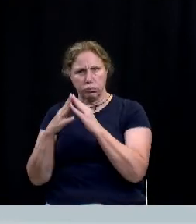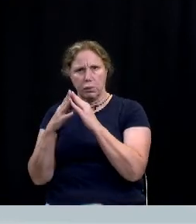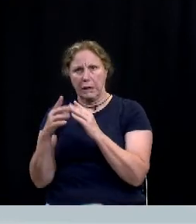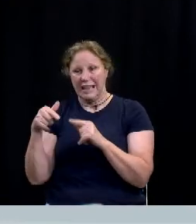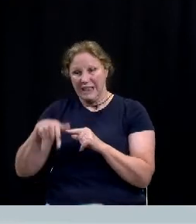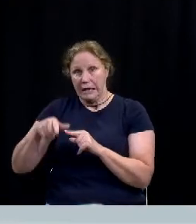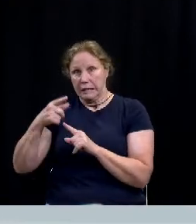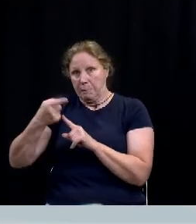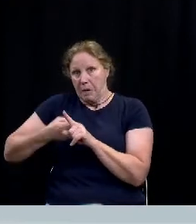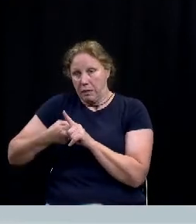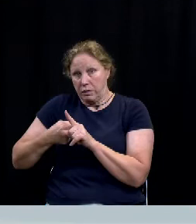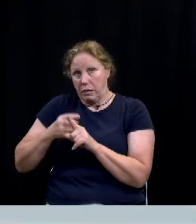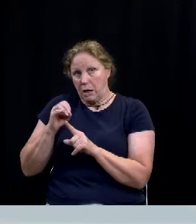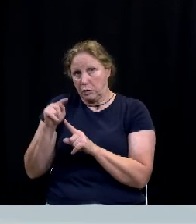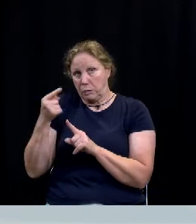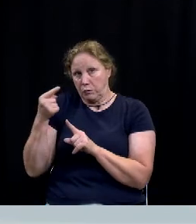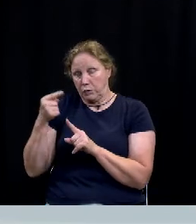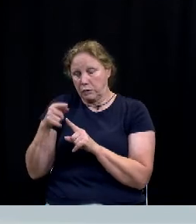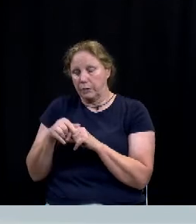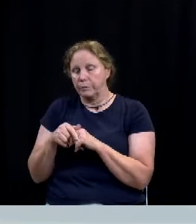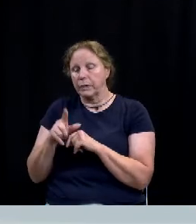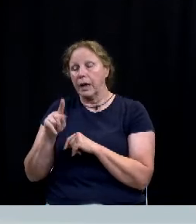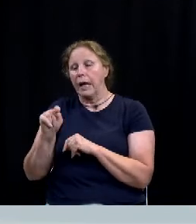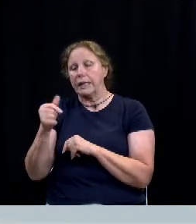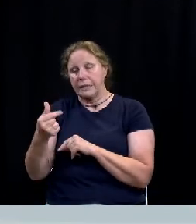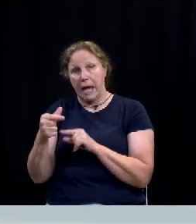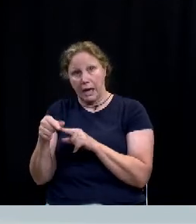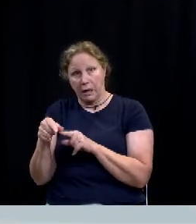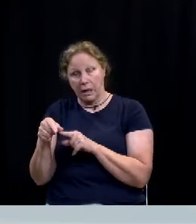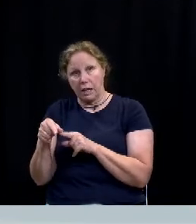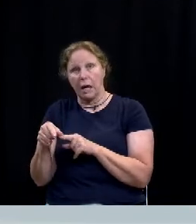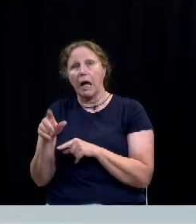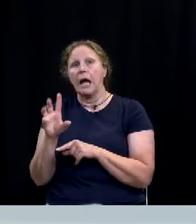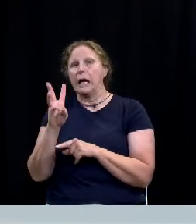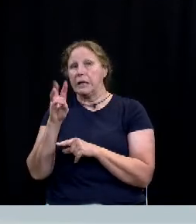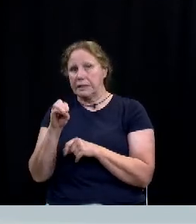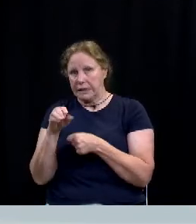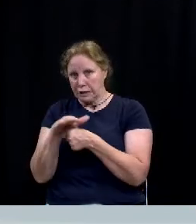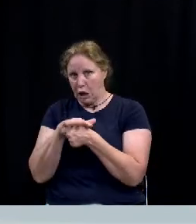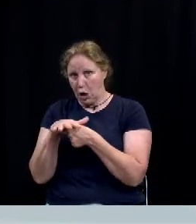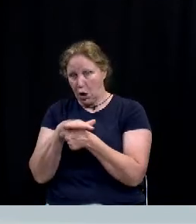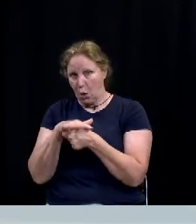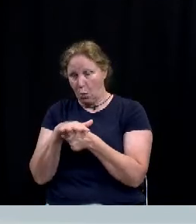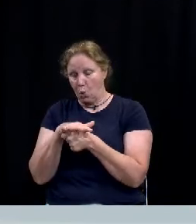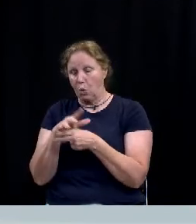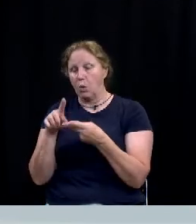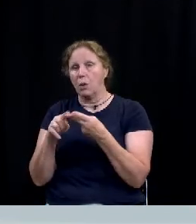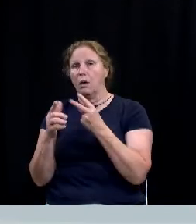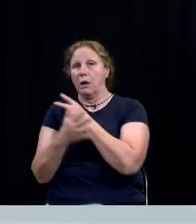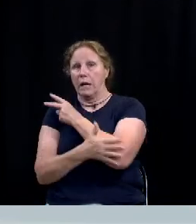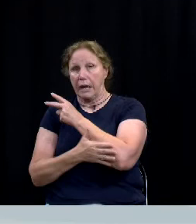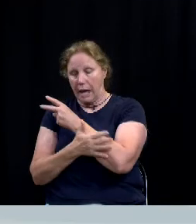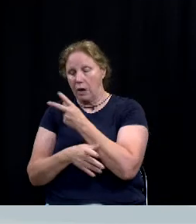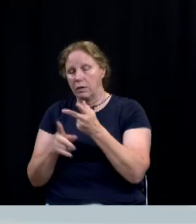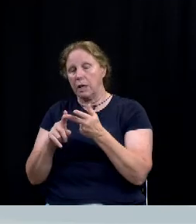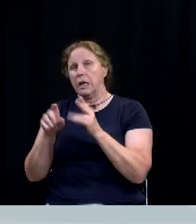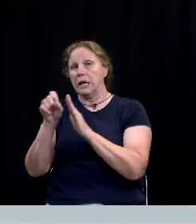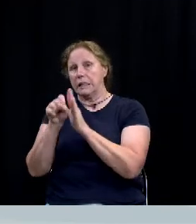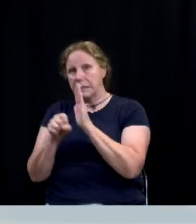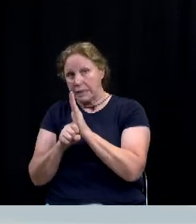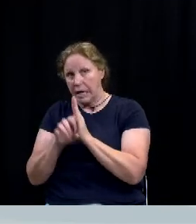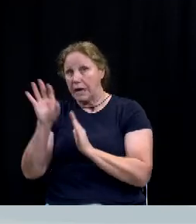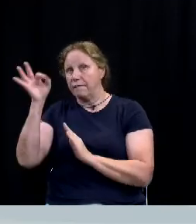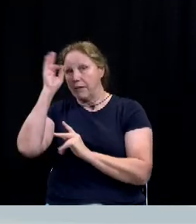month the tag is comprised of approximately 60 local county state and federal personnel